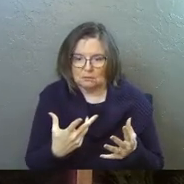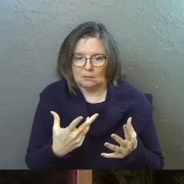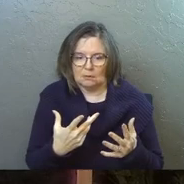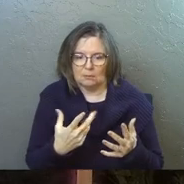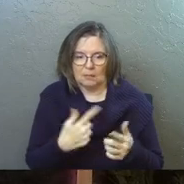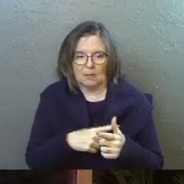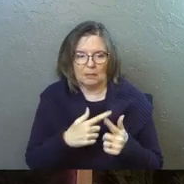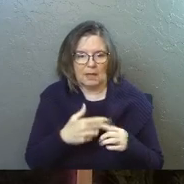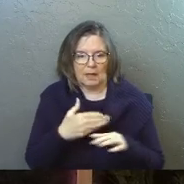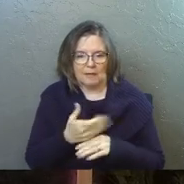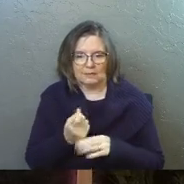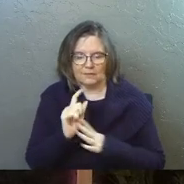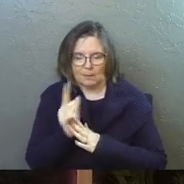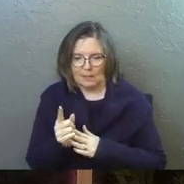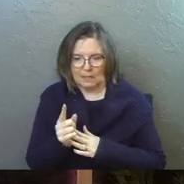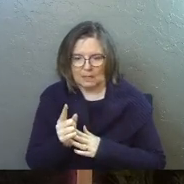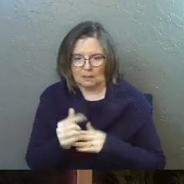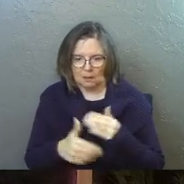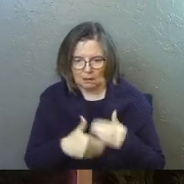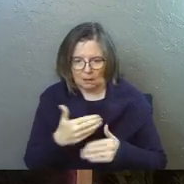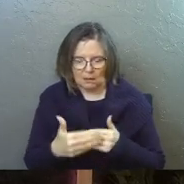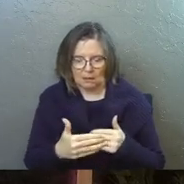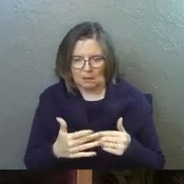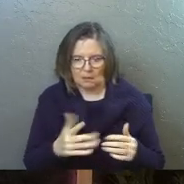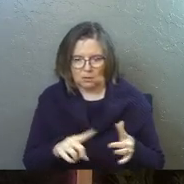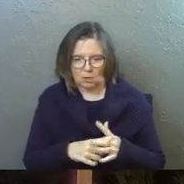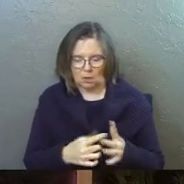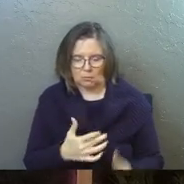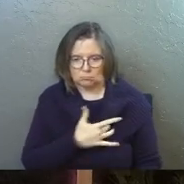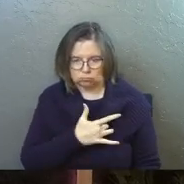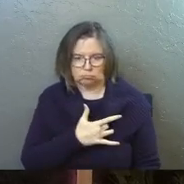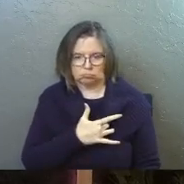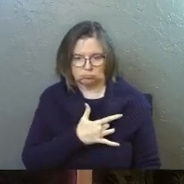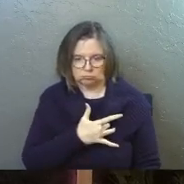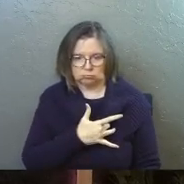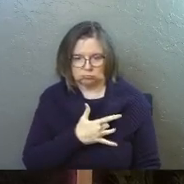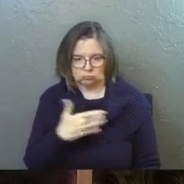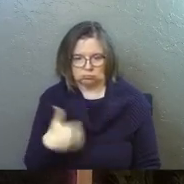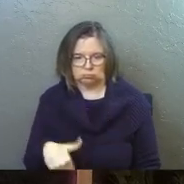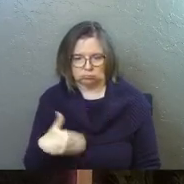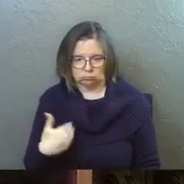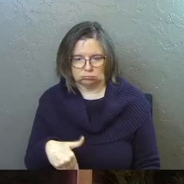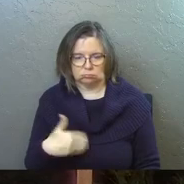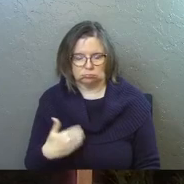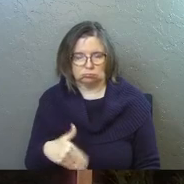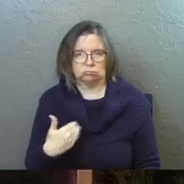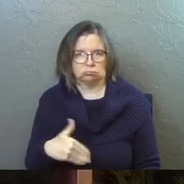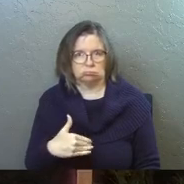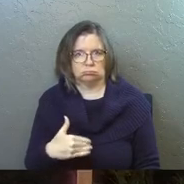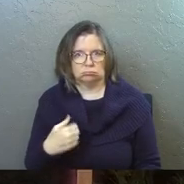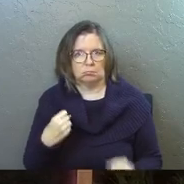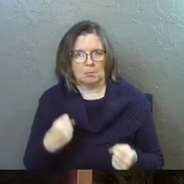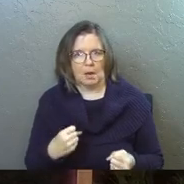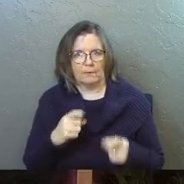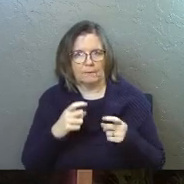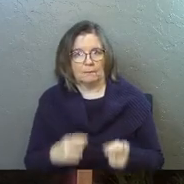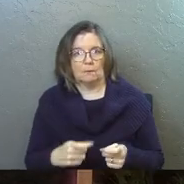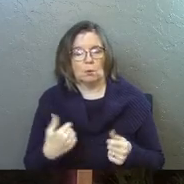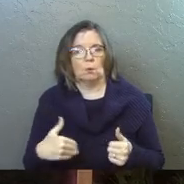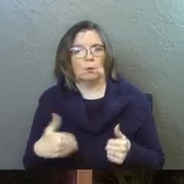Um, but after several minutes had gone by, just started to realize, um, what this was and, uh,